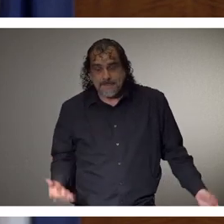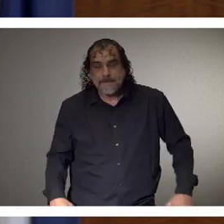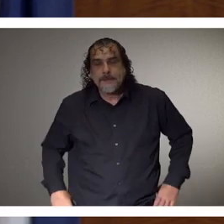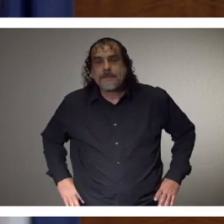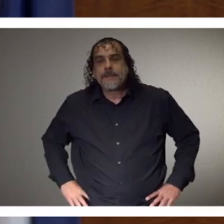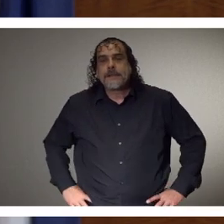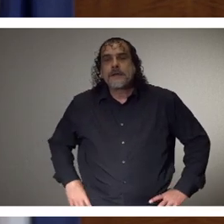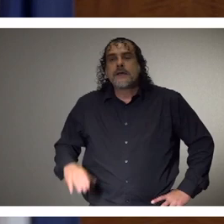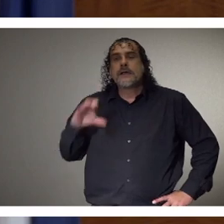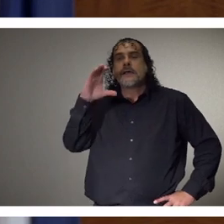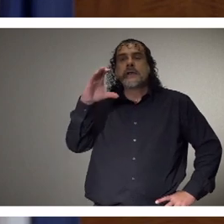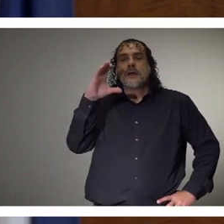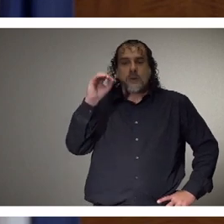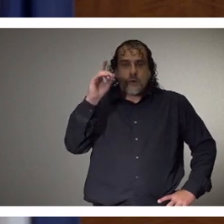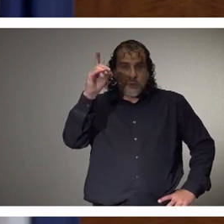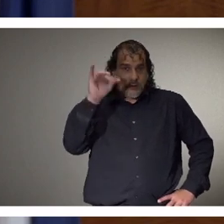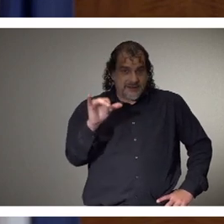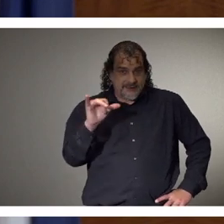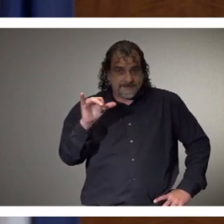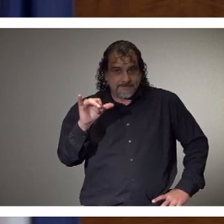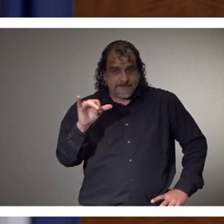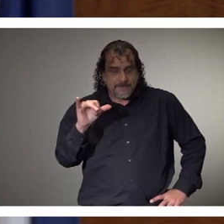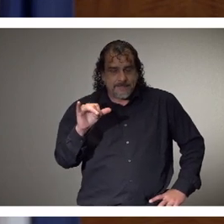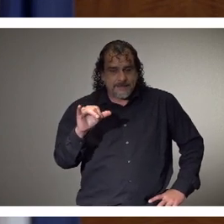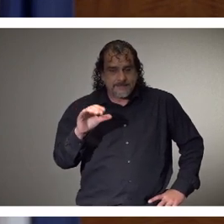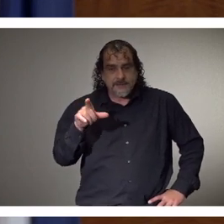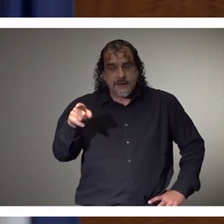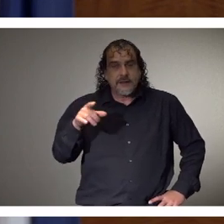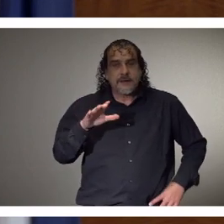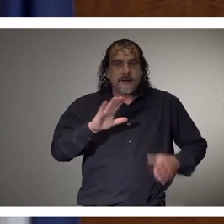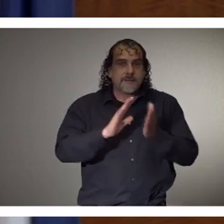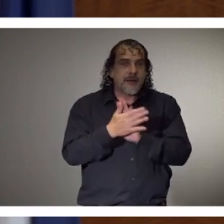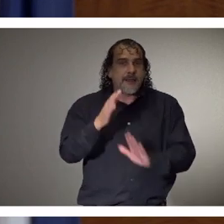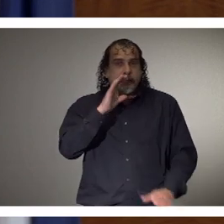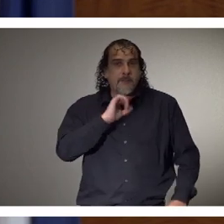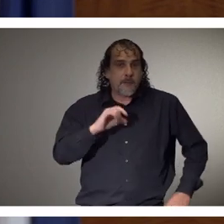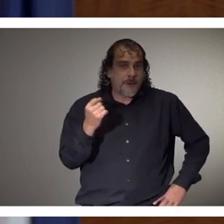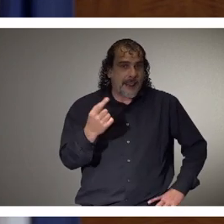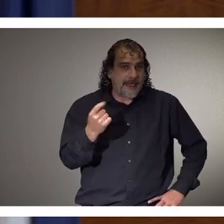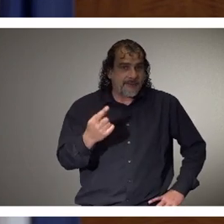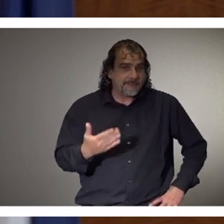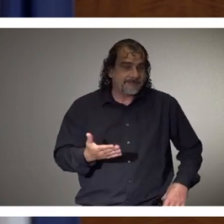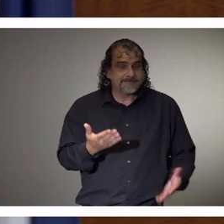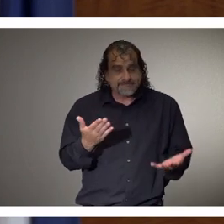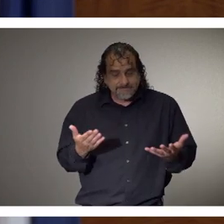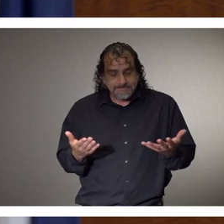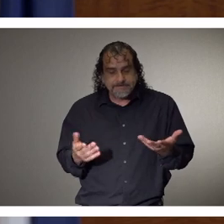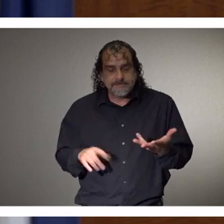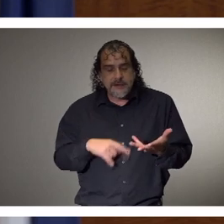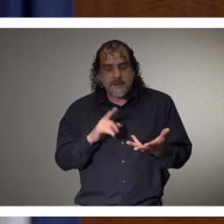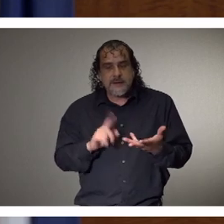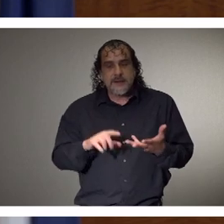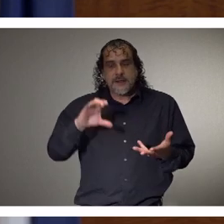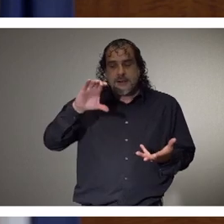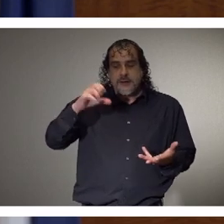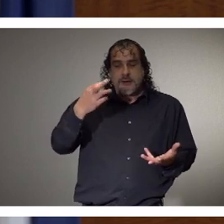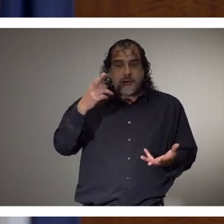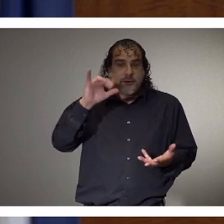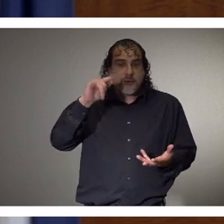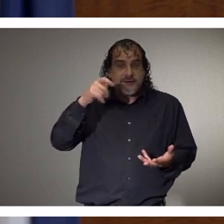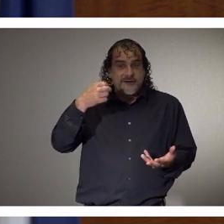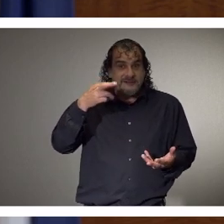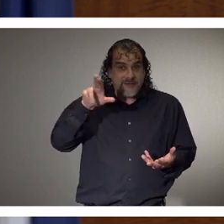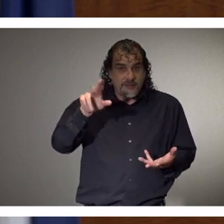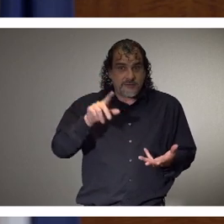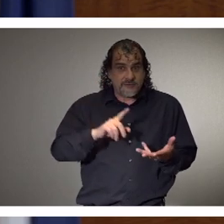To Cody Stogner from Oxford. Cody is turning 11 today. Happy birthday, Cody. Christopher Hubbard is learning to play the